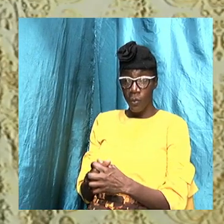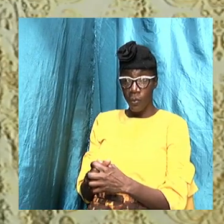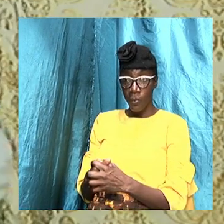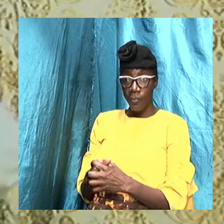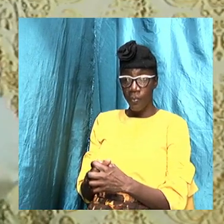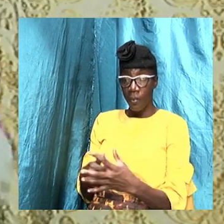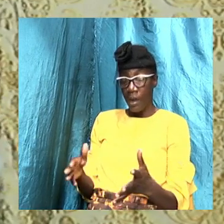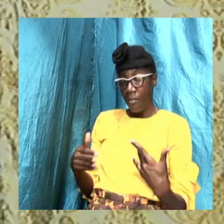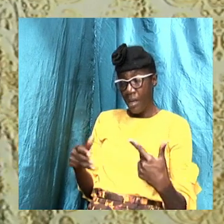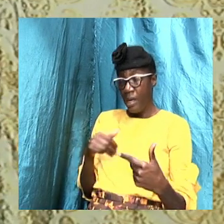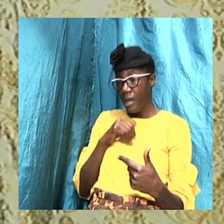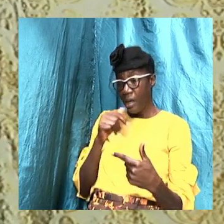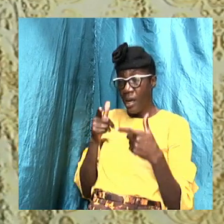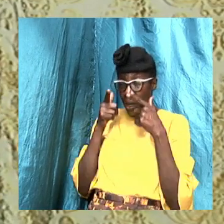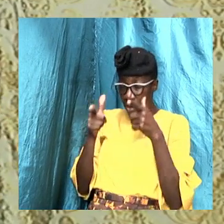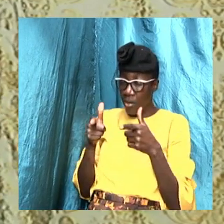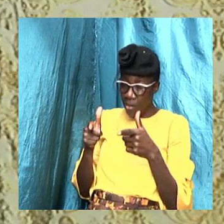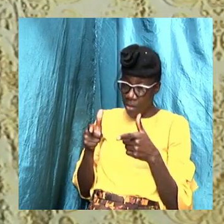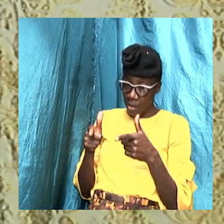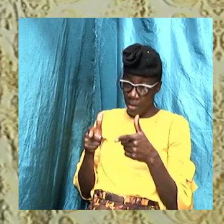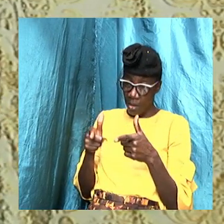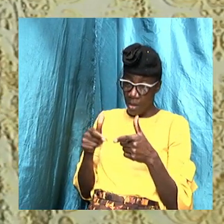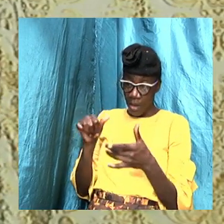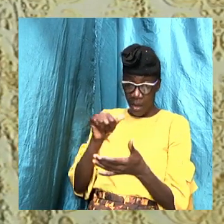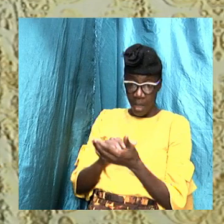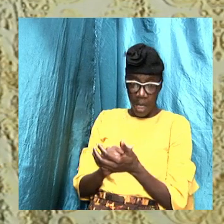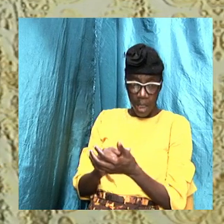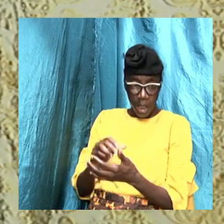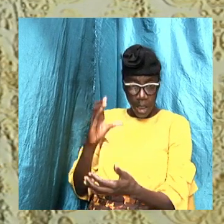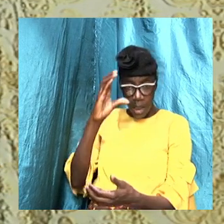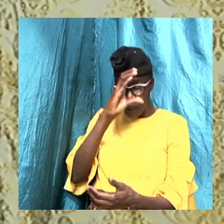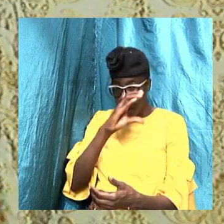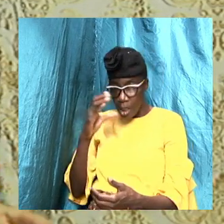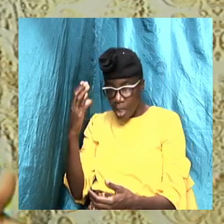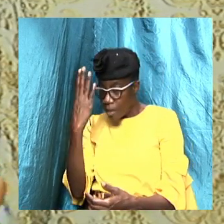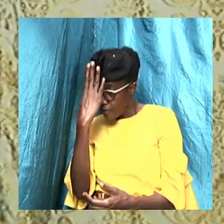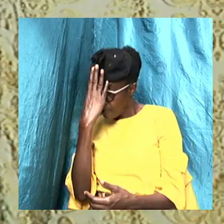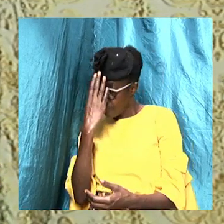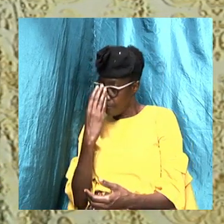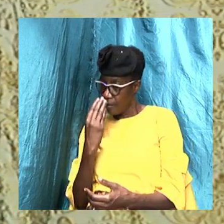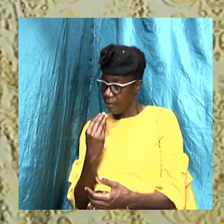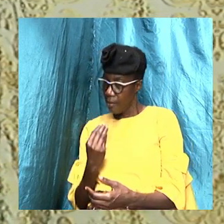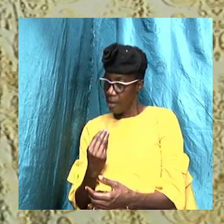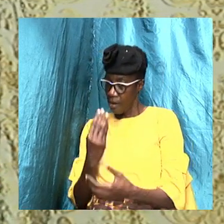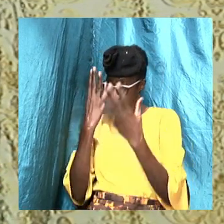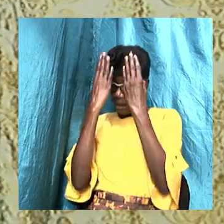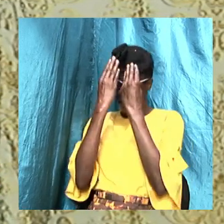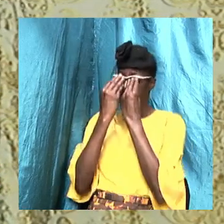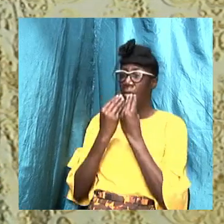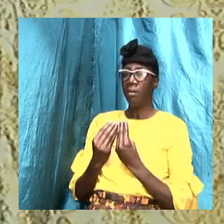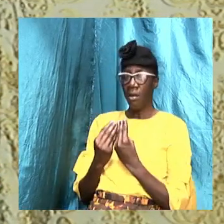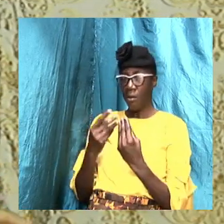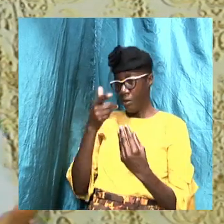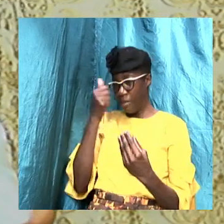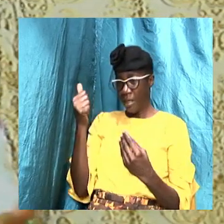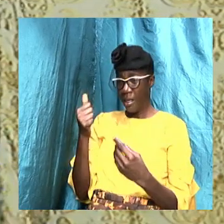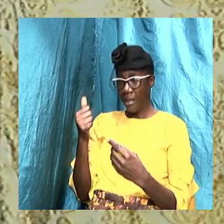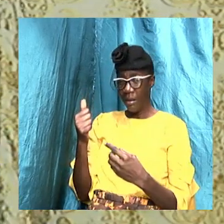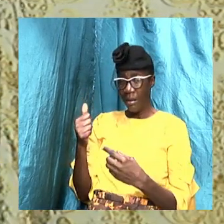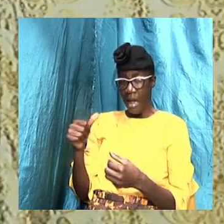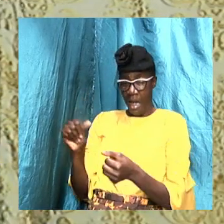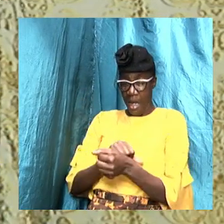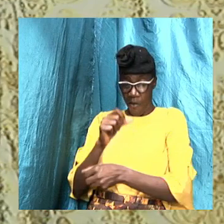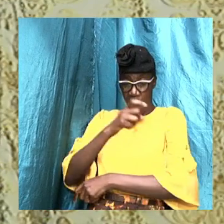It might not look that serious because day to day we are faced with that decision, tell a little